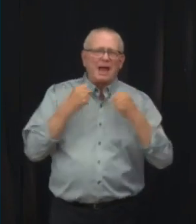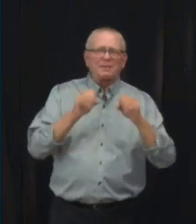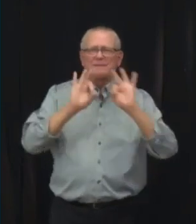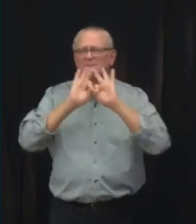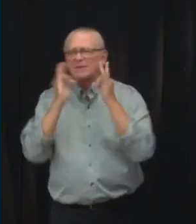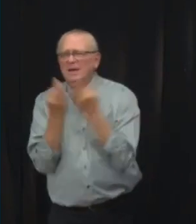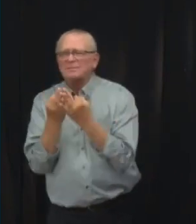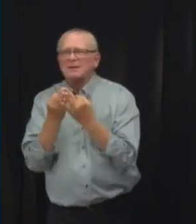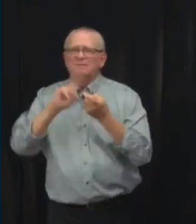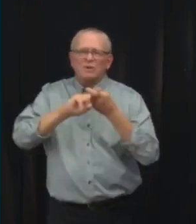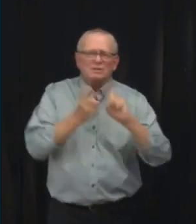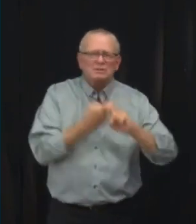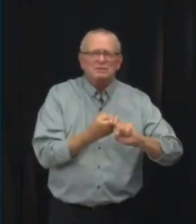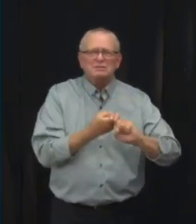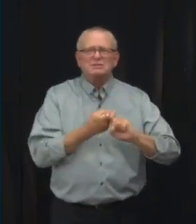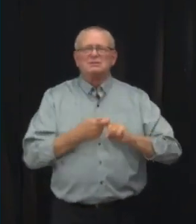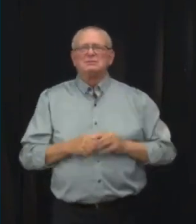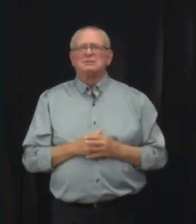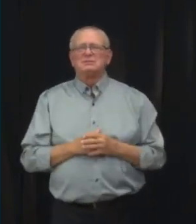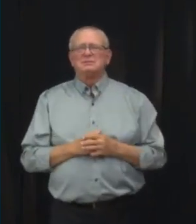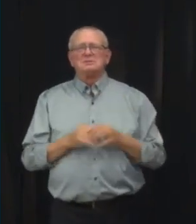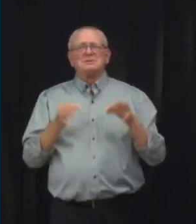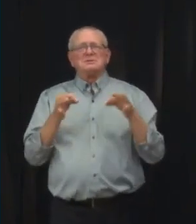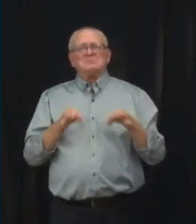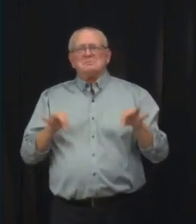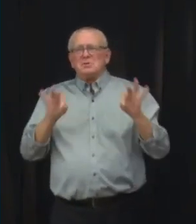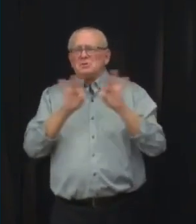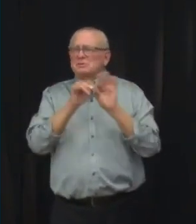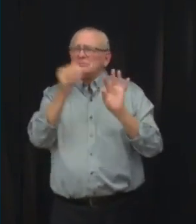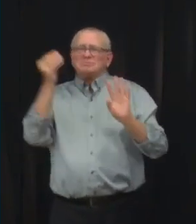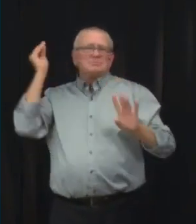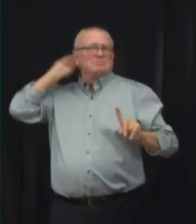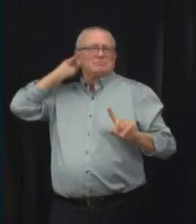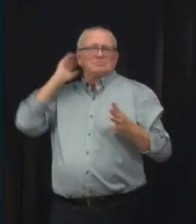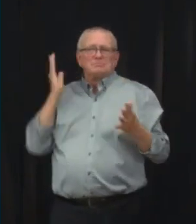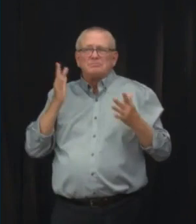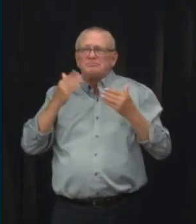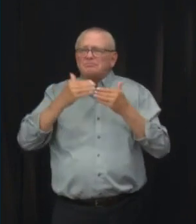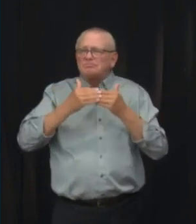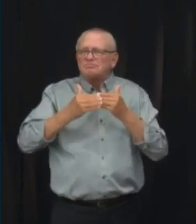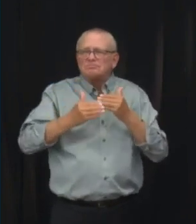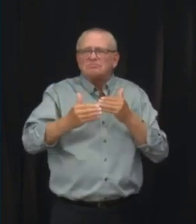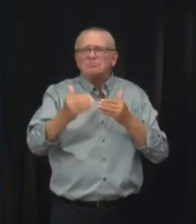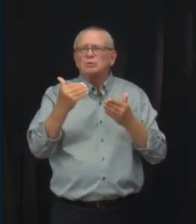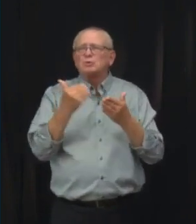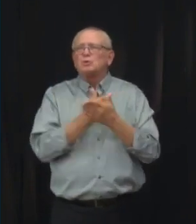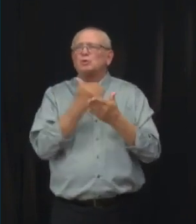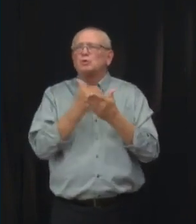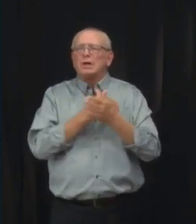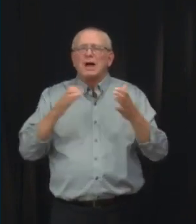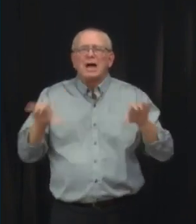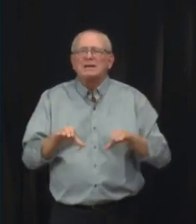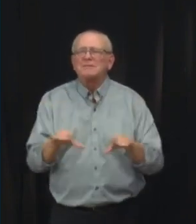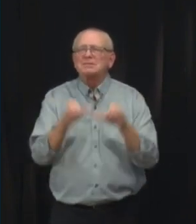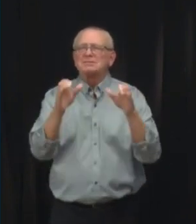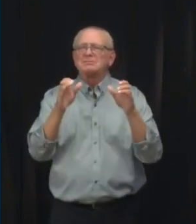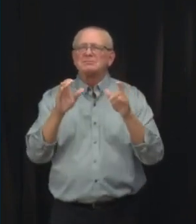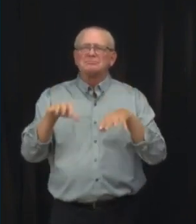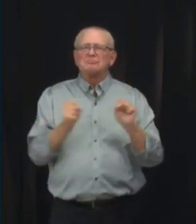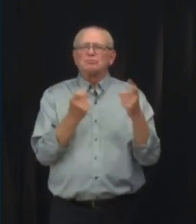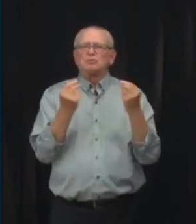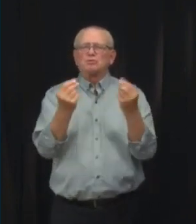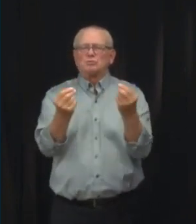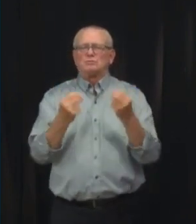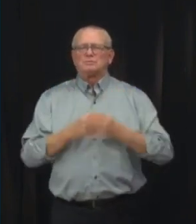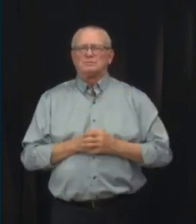activities we haven't done for a while and consider how best to support those around us to mitigate the risks. My thoughts are with